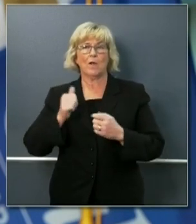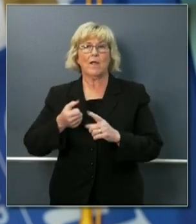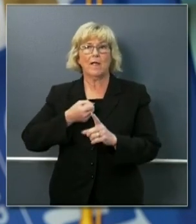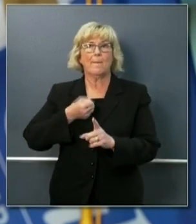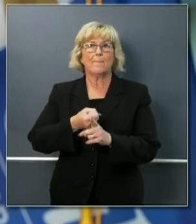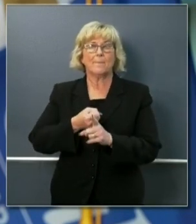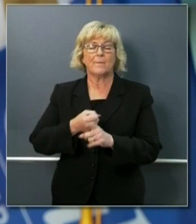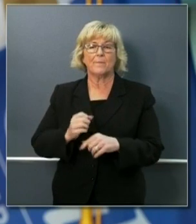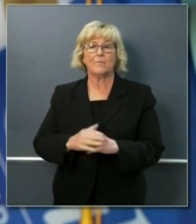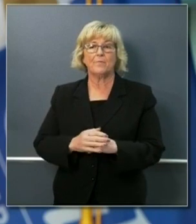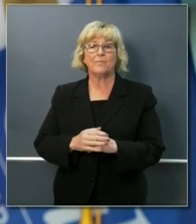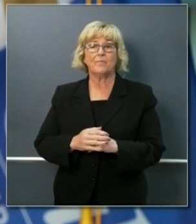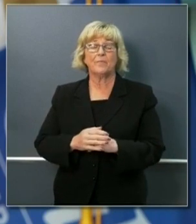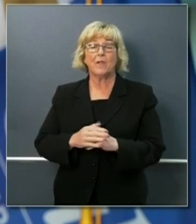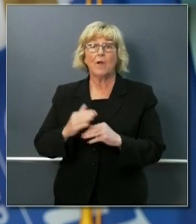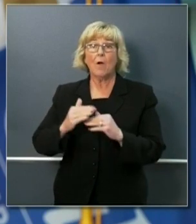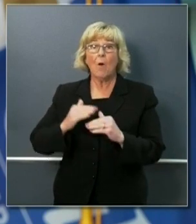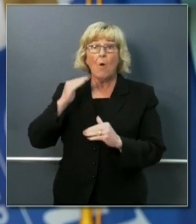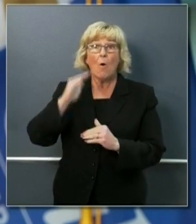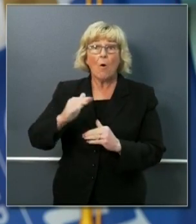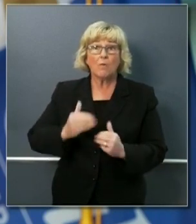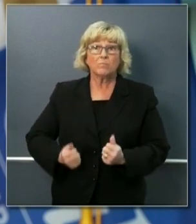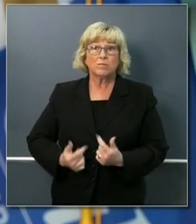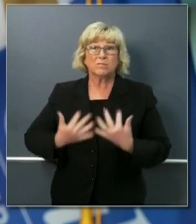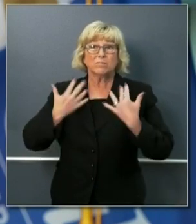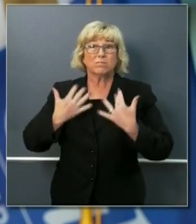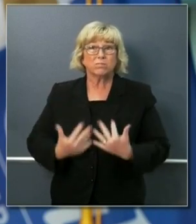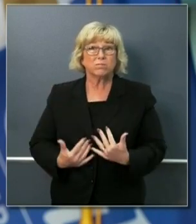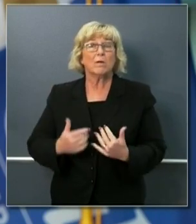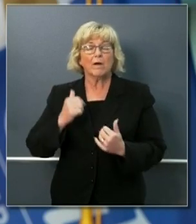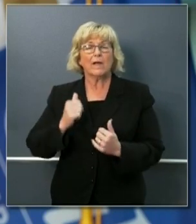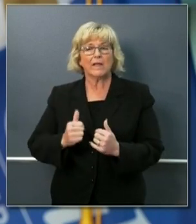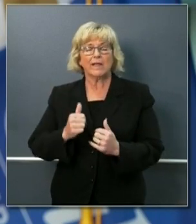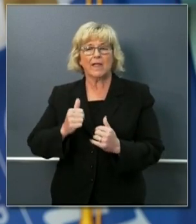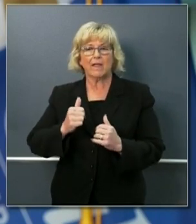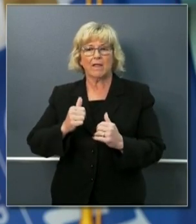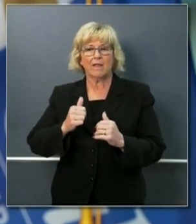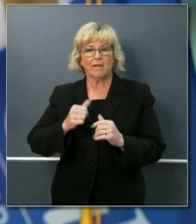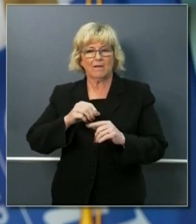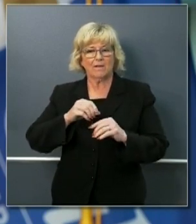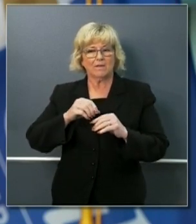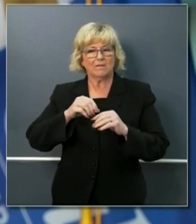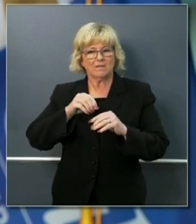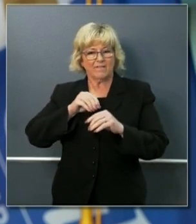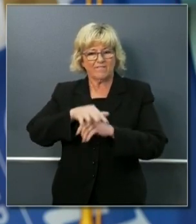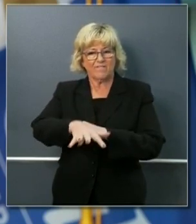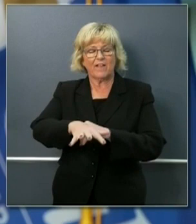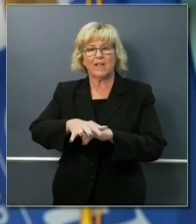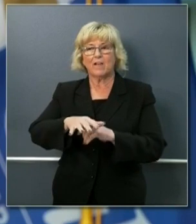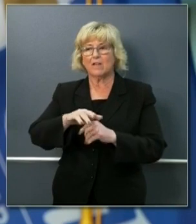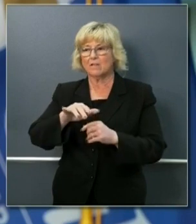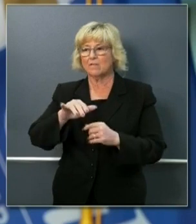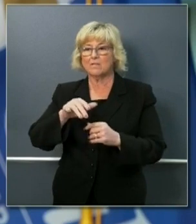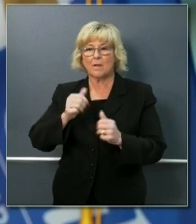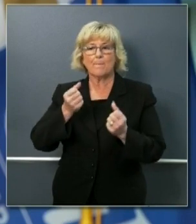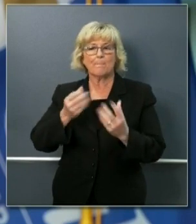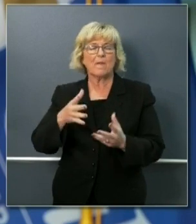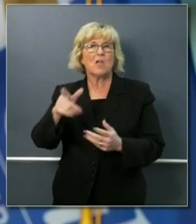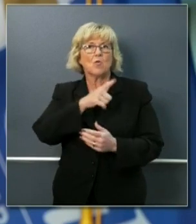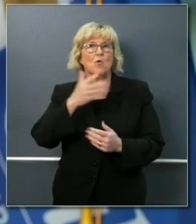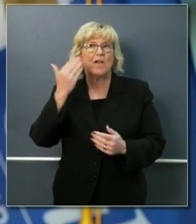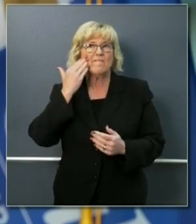Over activity of the stress response can be associated with a variety of symptoms some of which are familiar